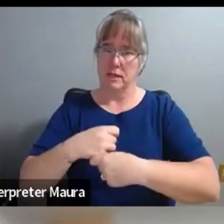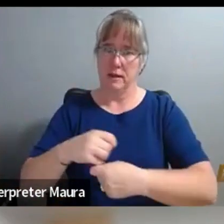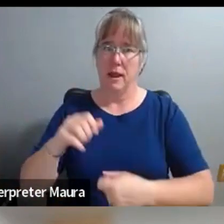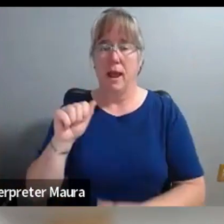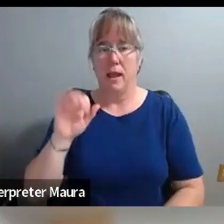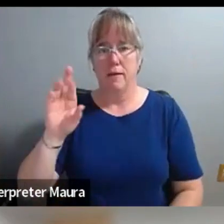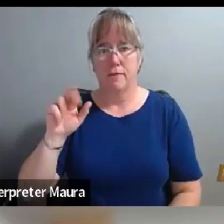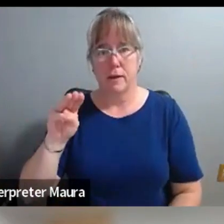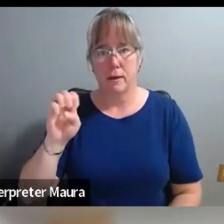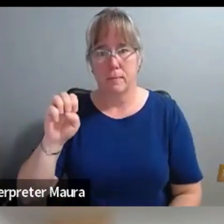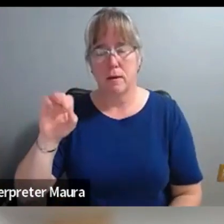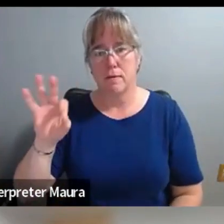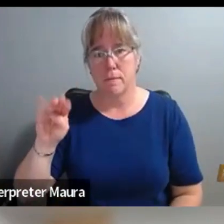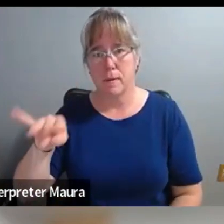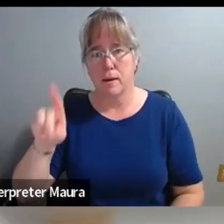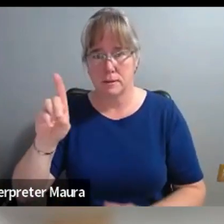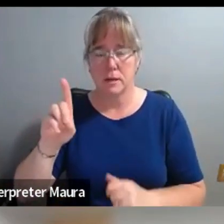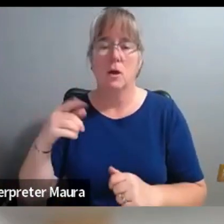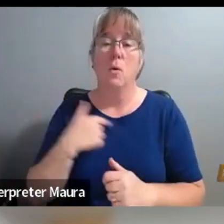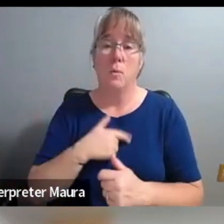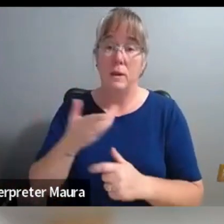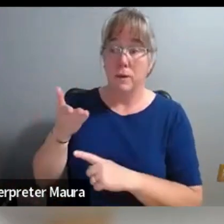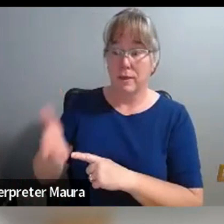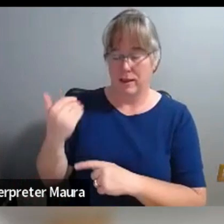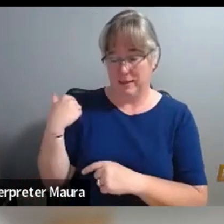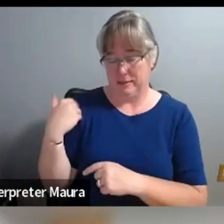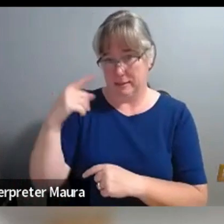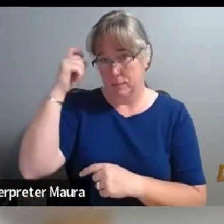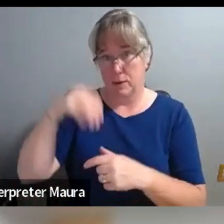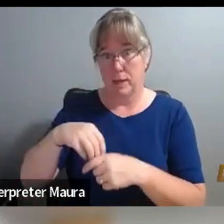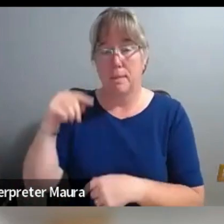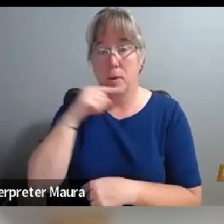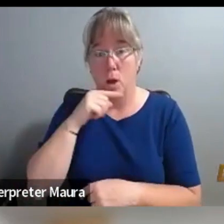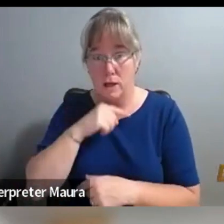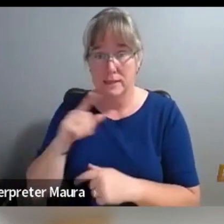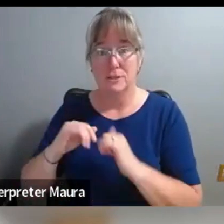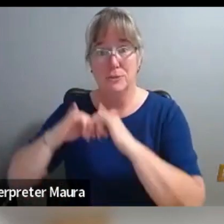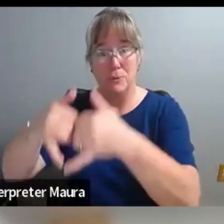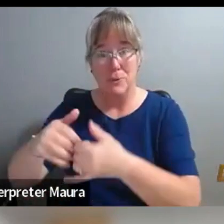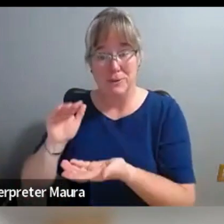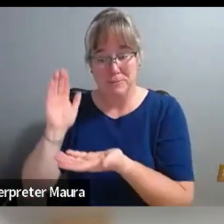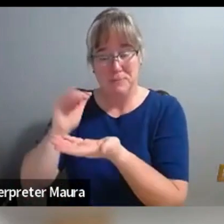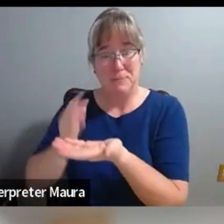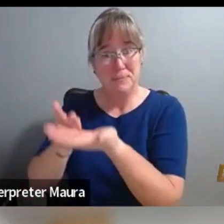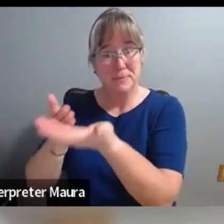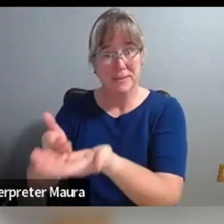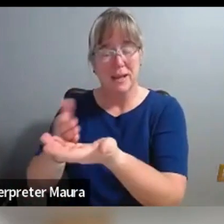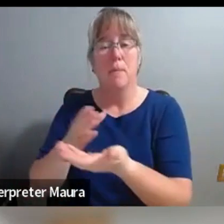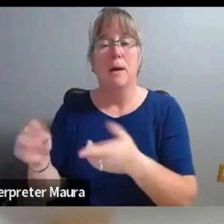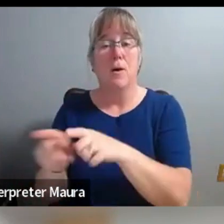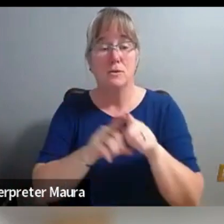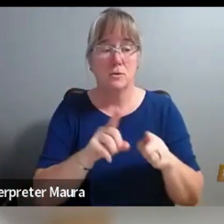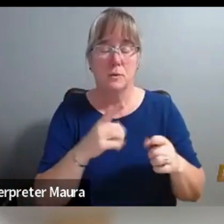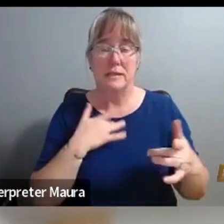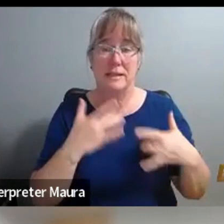the Nelson Atkins Museum of Art this summer in Milwaukee, and we are very excited to learn more about the project during today's event,